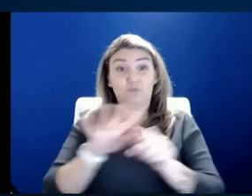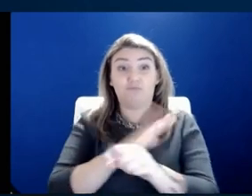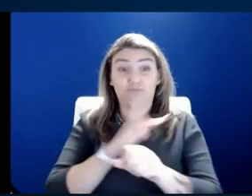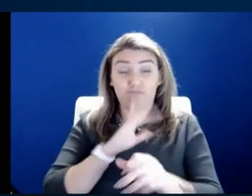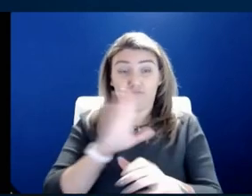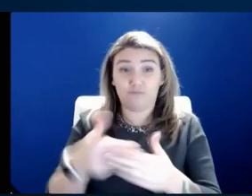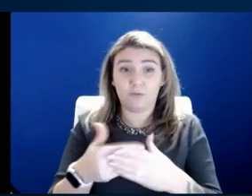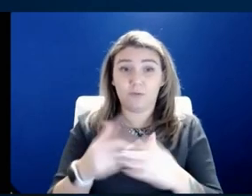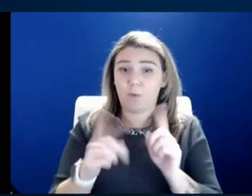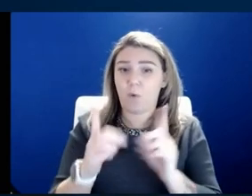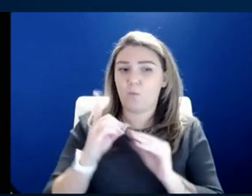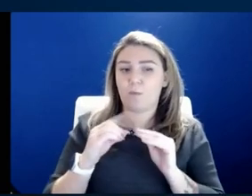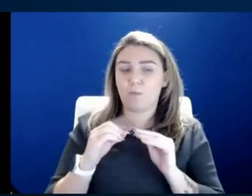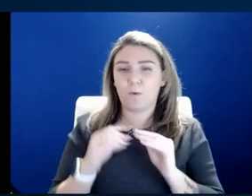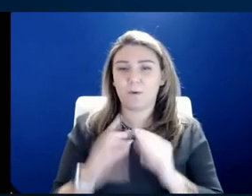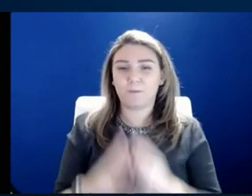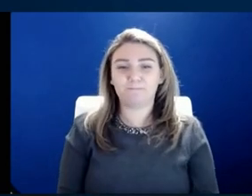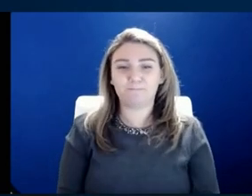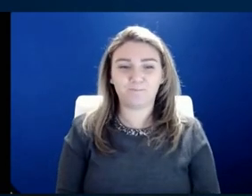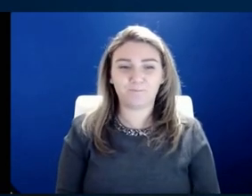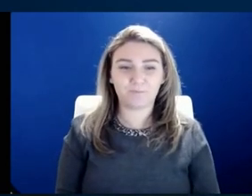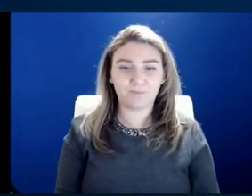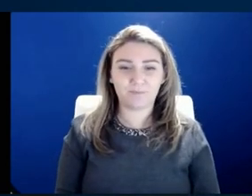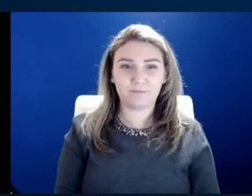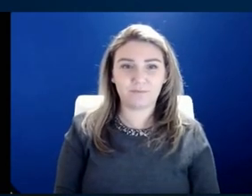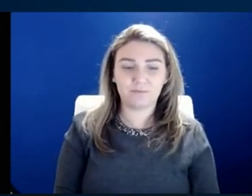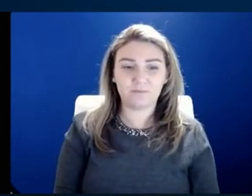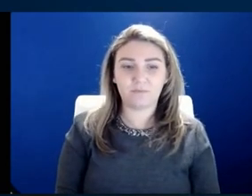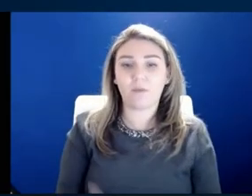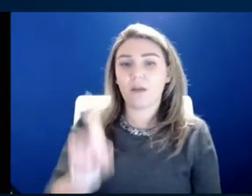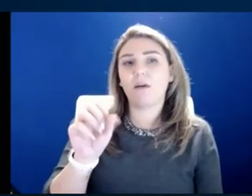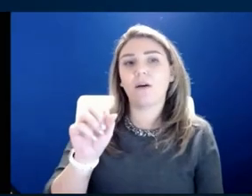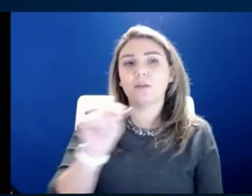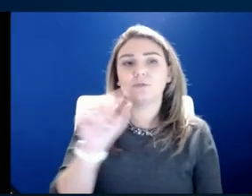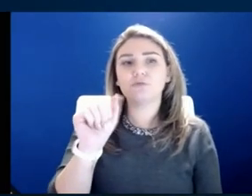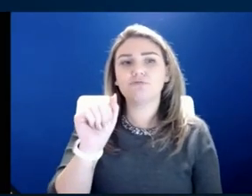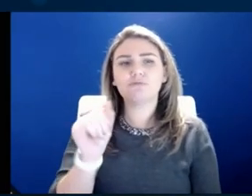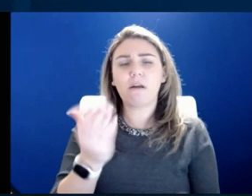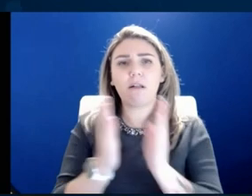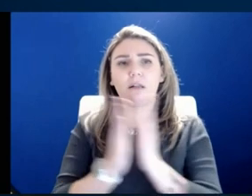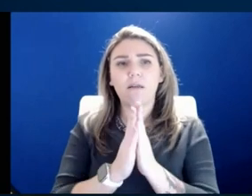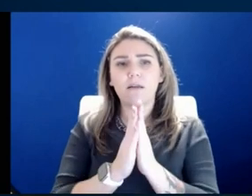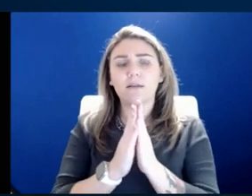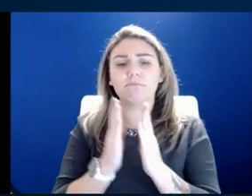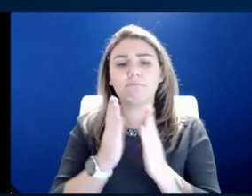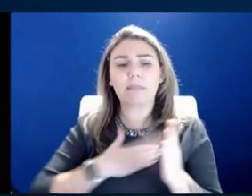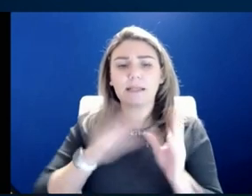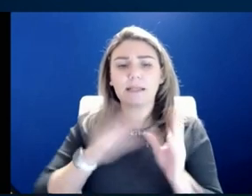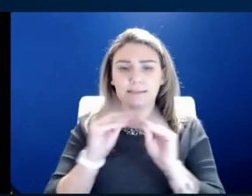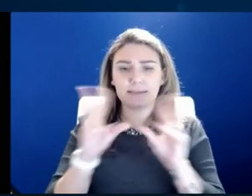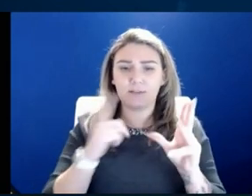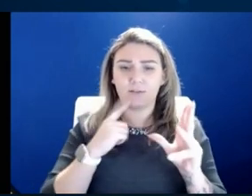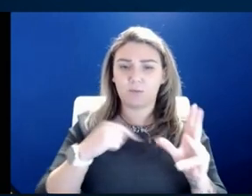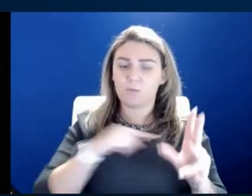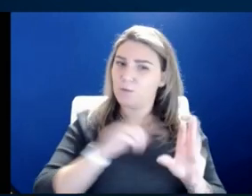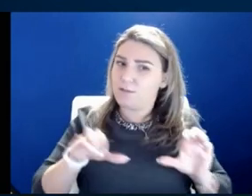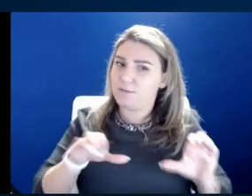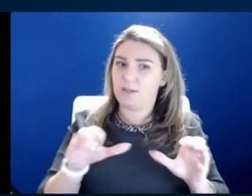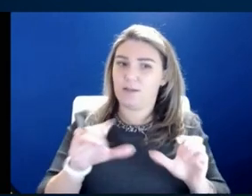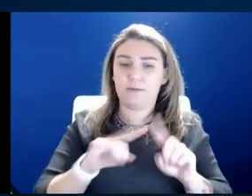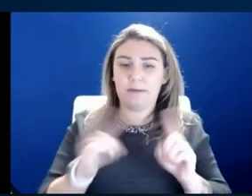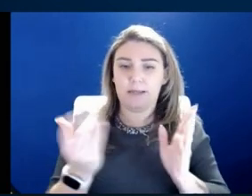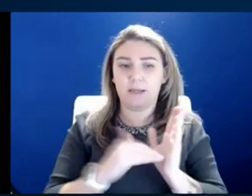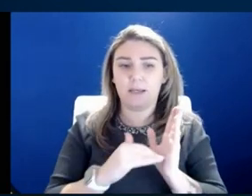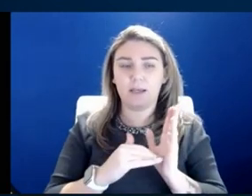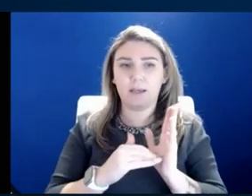One more question, A a couple more questions. So Donna just is asking, if you could please clarify, and I know we have done this, but we need to do it again. Clarify the